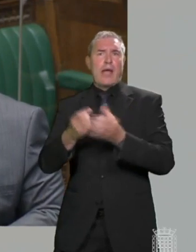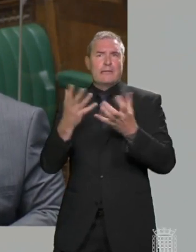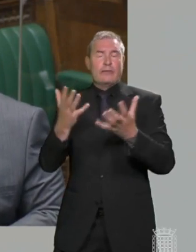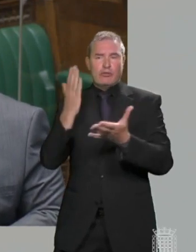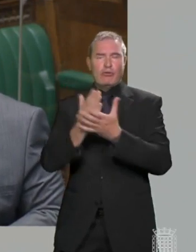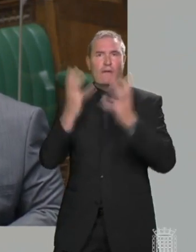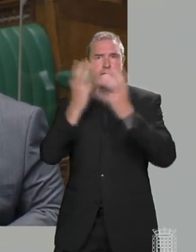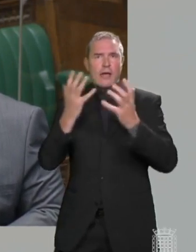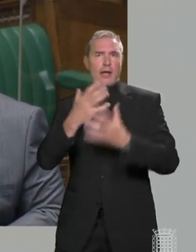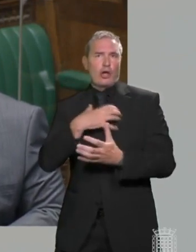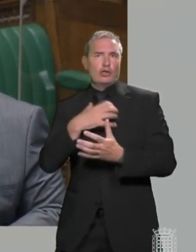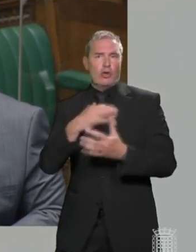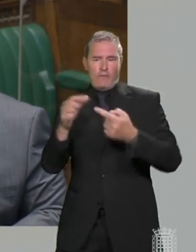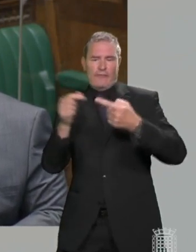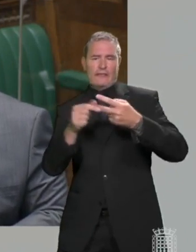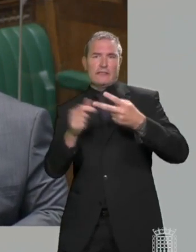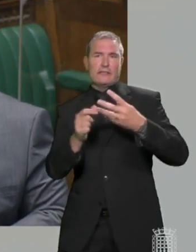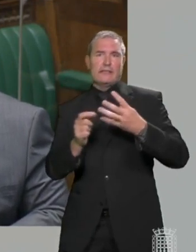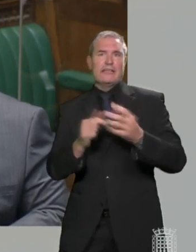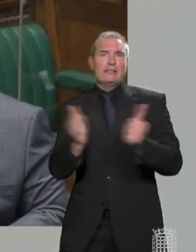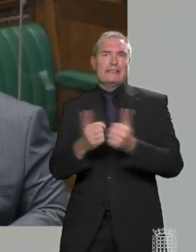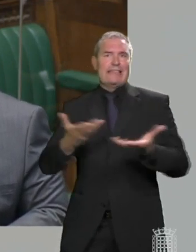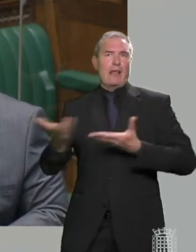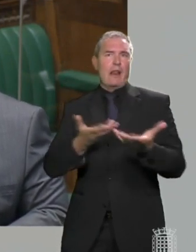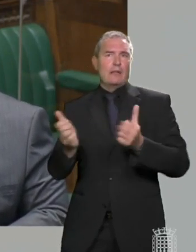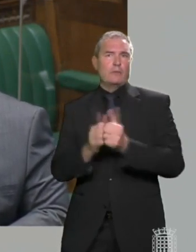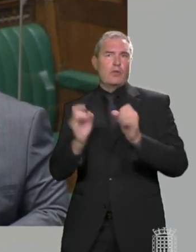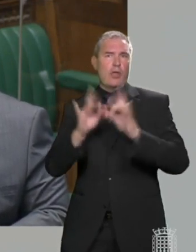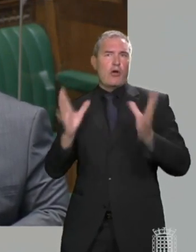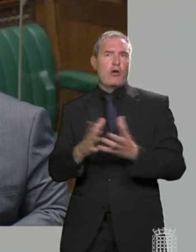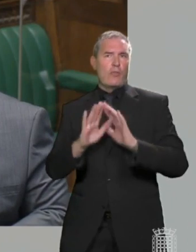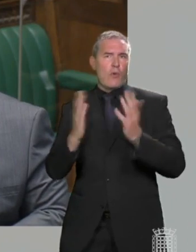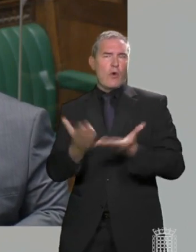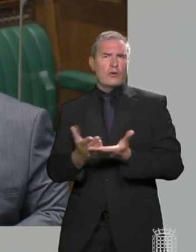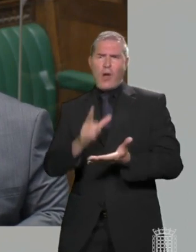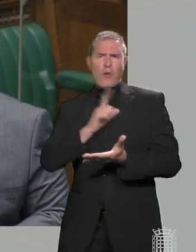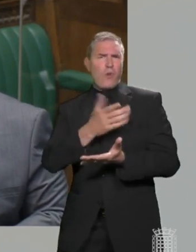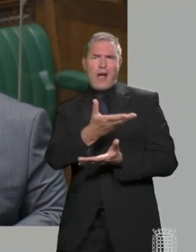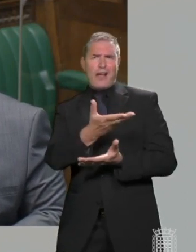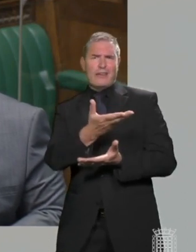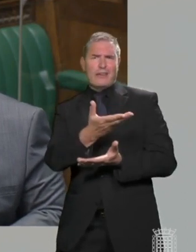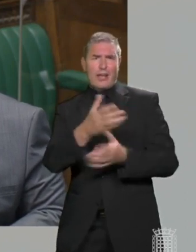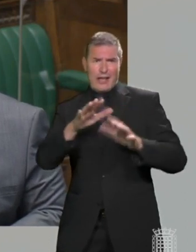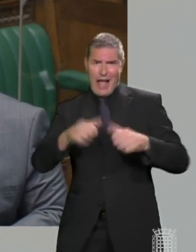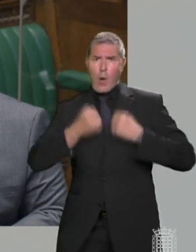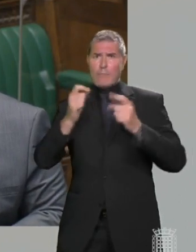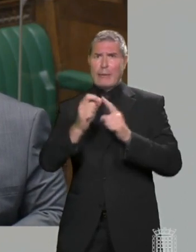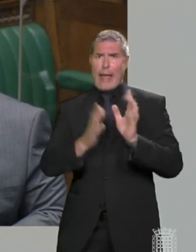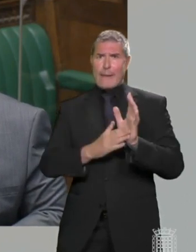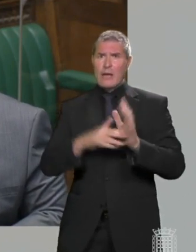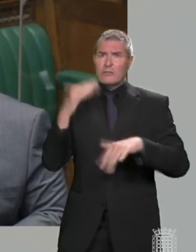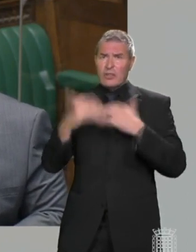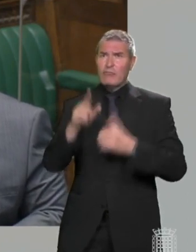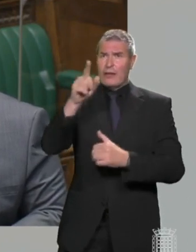real fears and concerns over these bungled trade talks. Why is the Prime Minister willing to put the livelihoods of farmers and crofters across